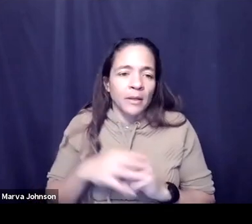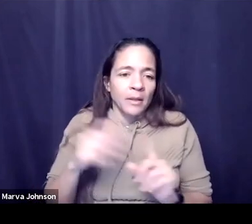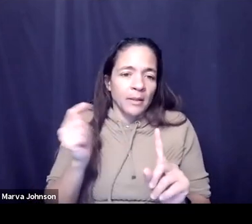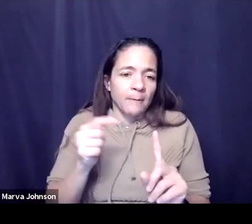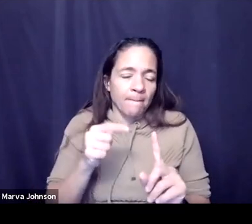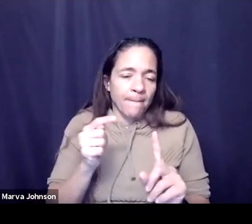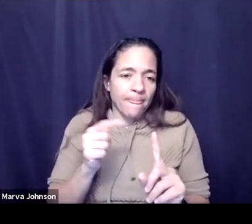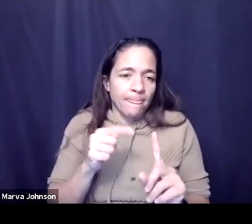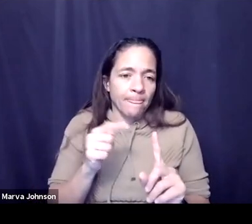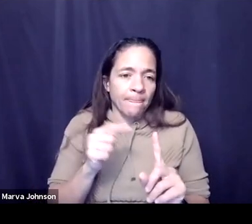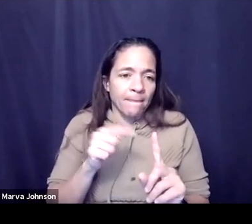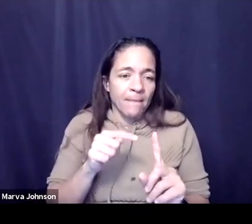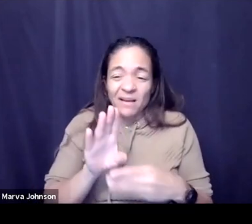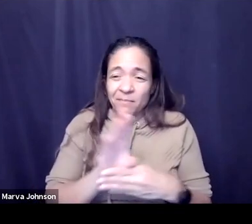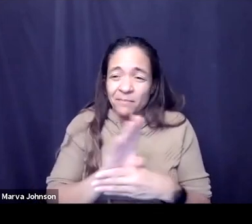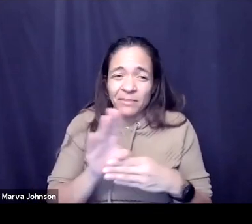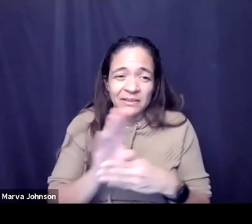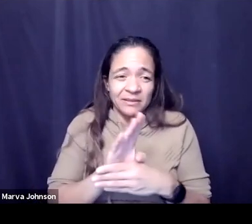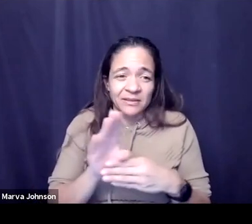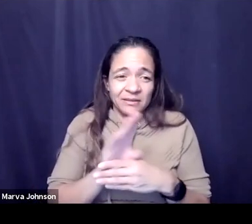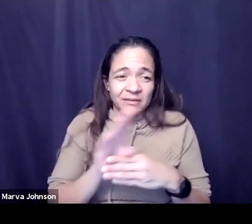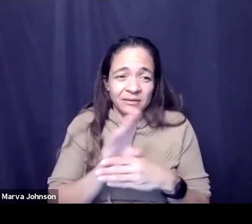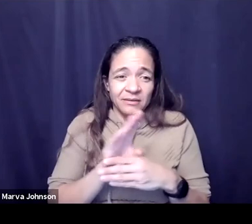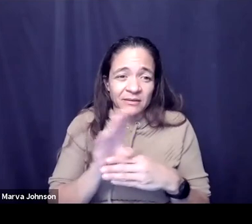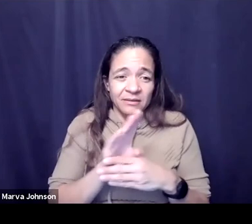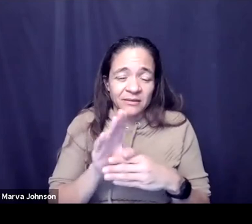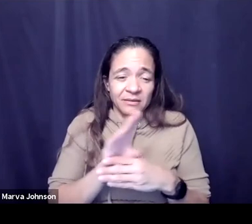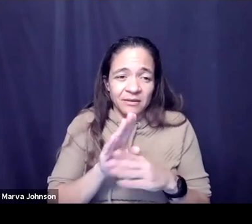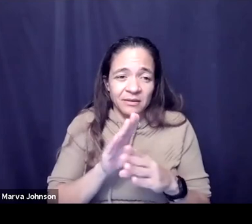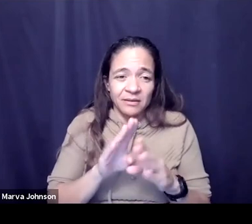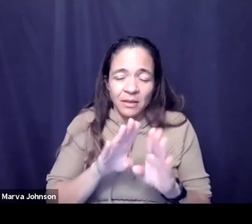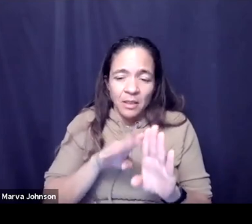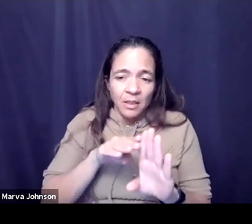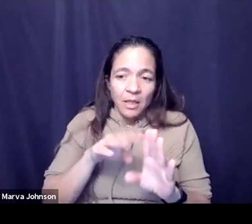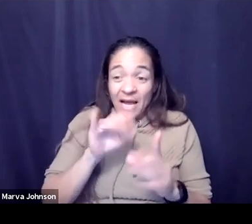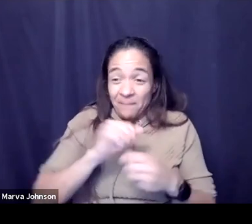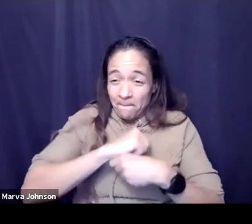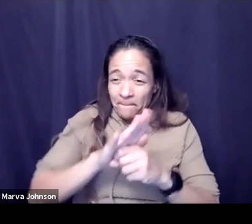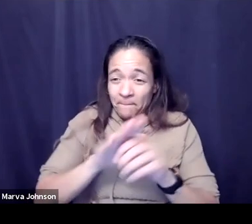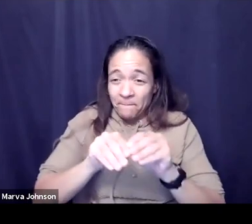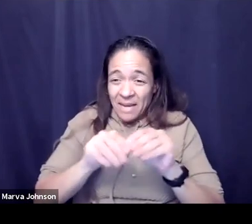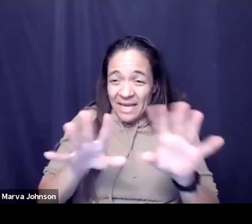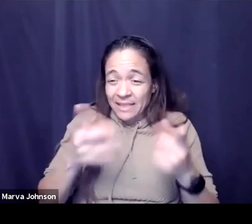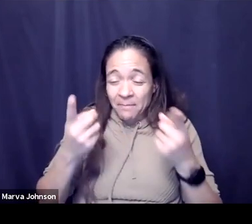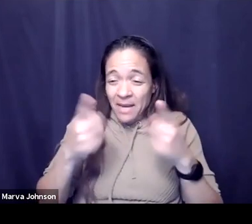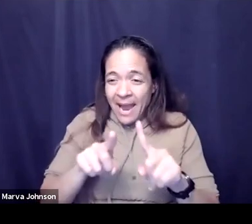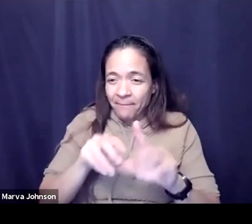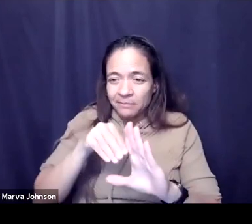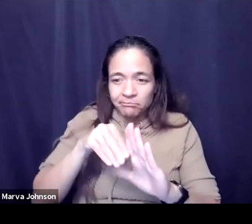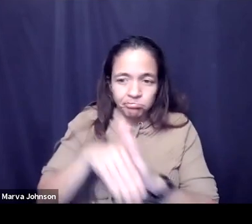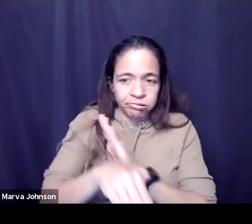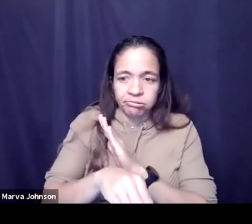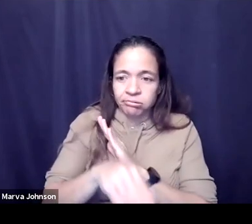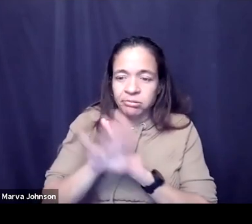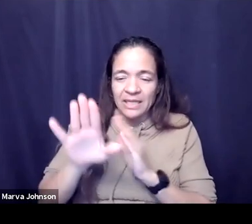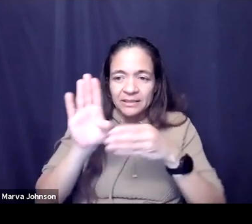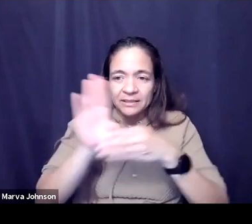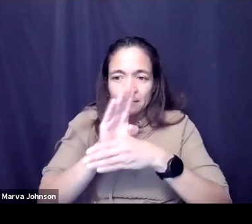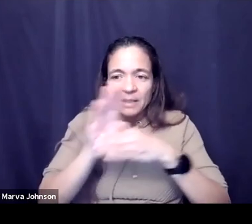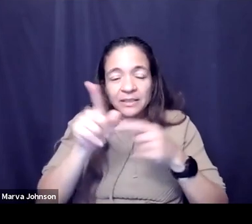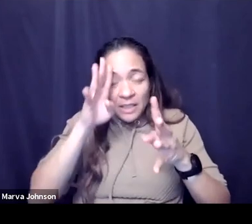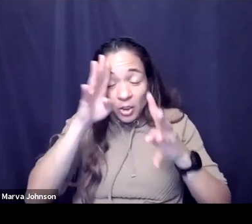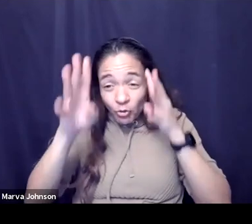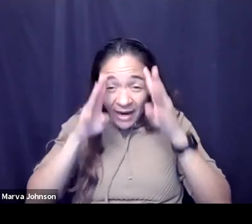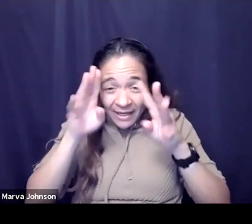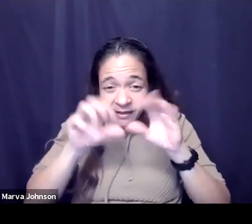uh his his business had really like taken uh a hit with the pandemic something so you do if you run a creative agency and you do a lot of